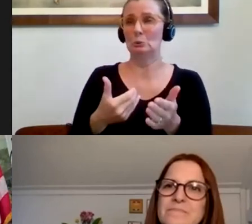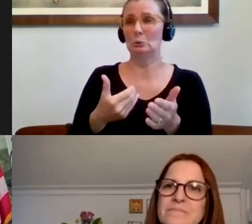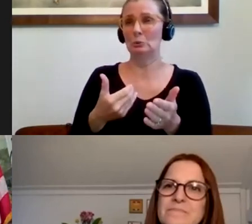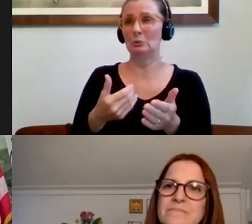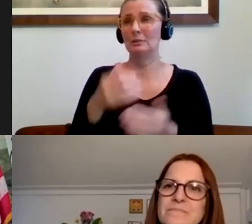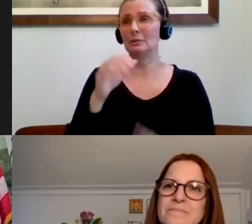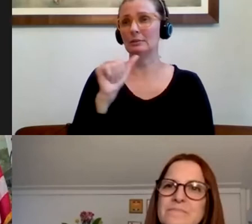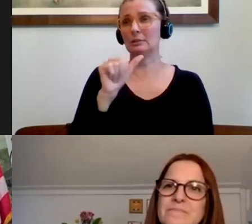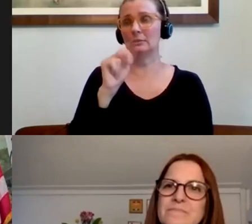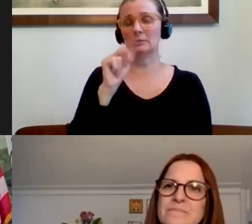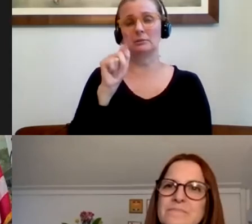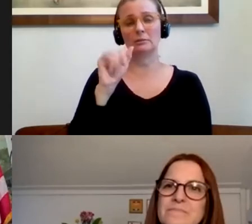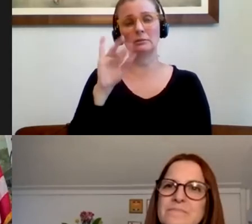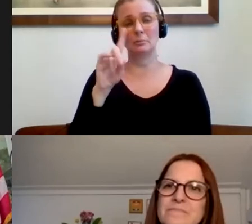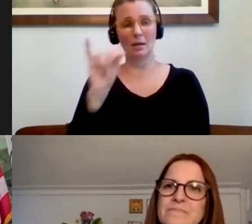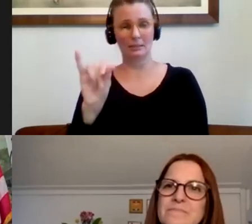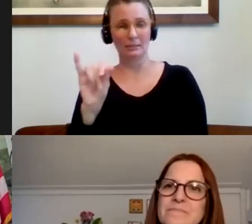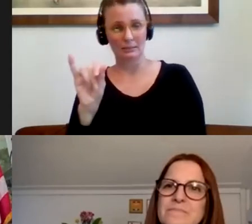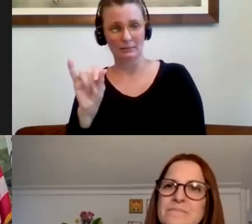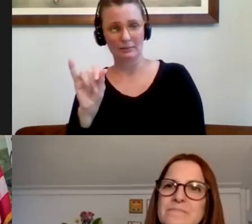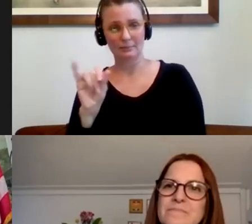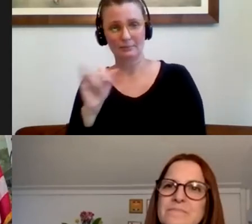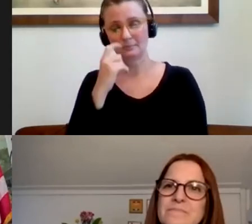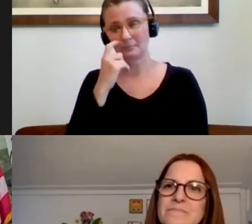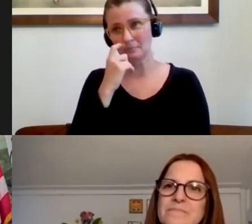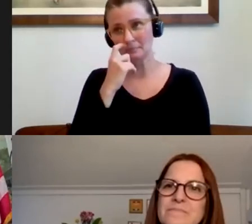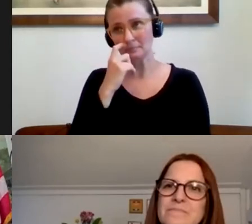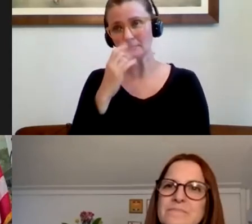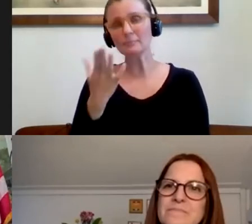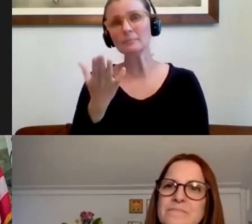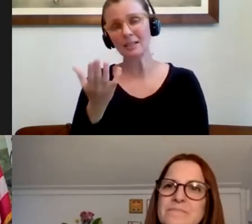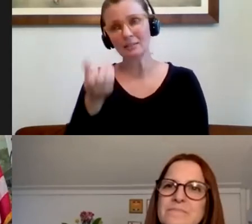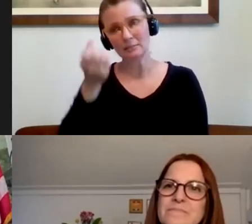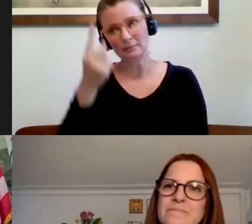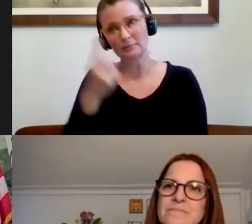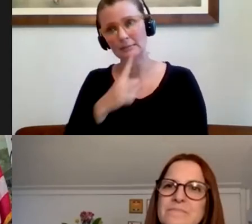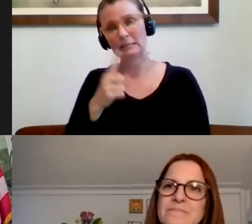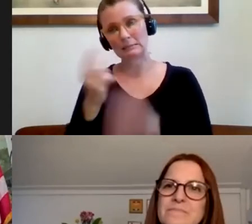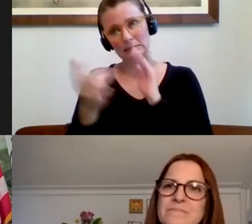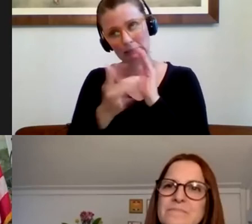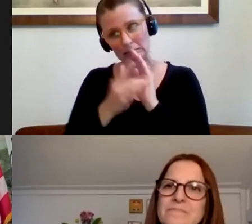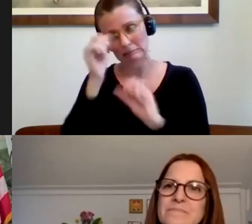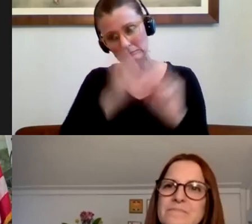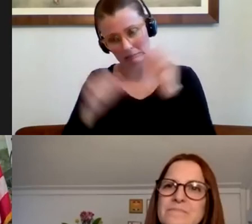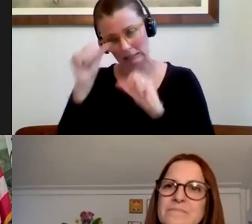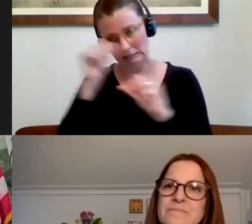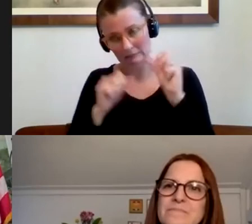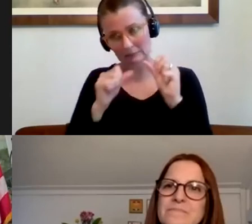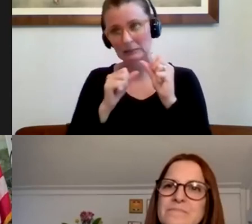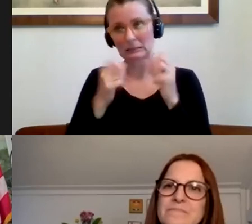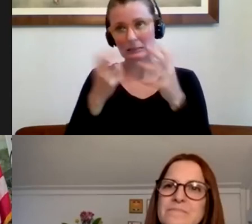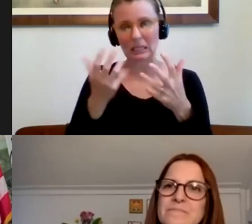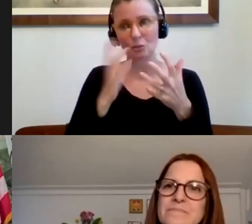this in a way that the most common sense way that an expert explained me last night. And I had almost the same question. The,